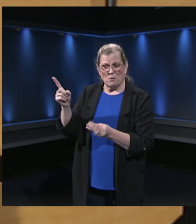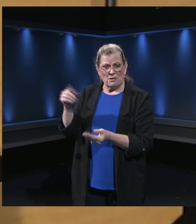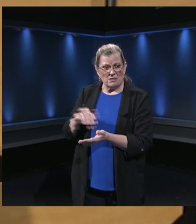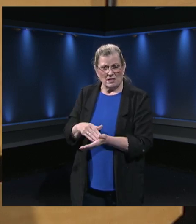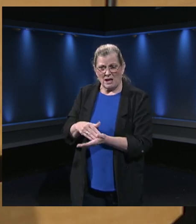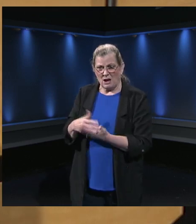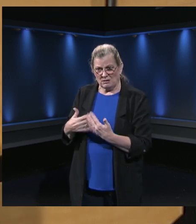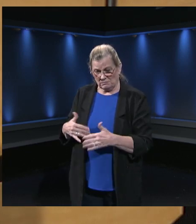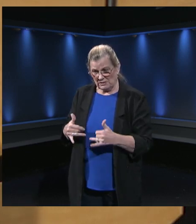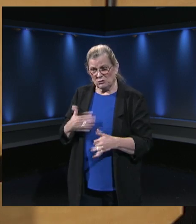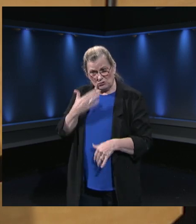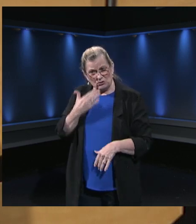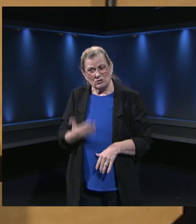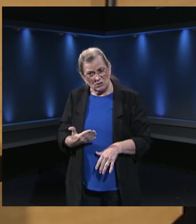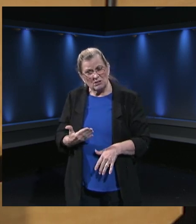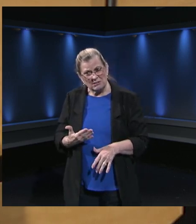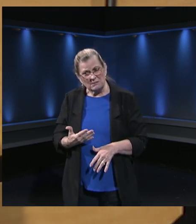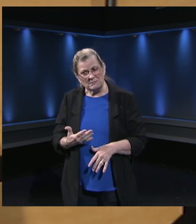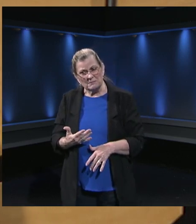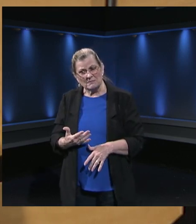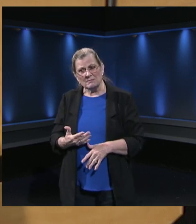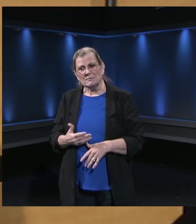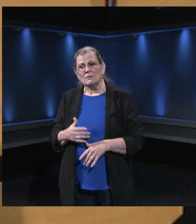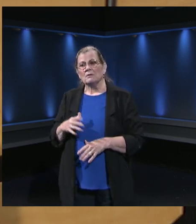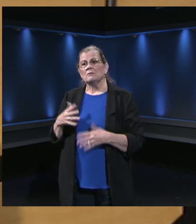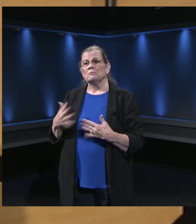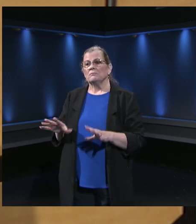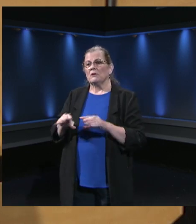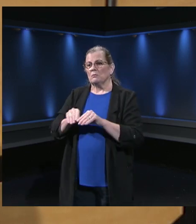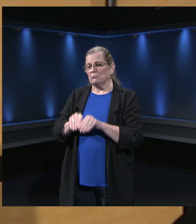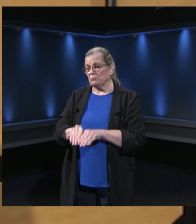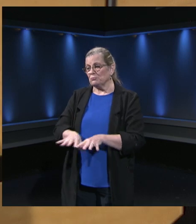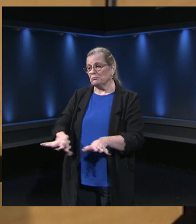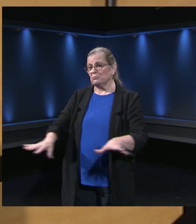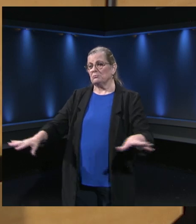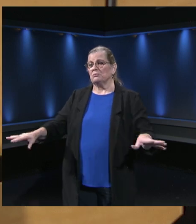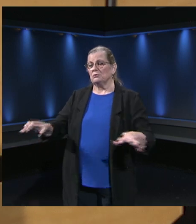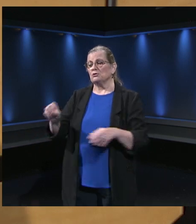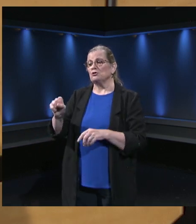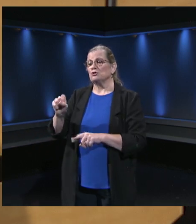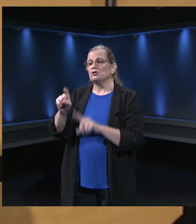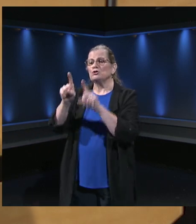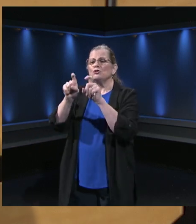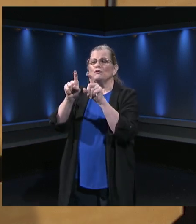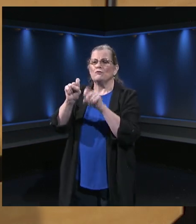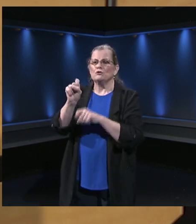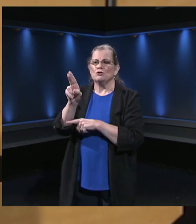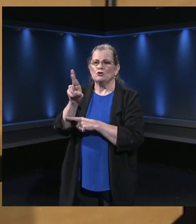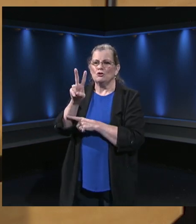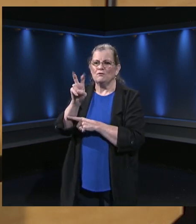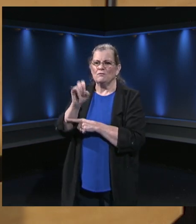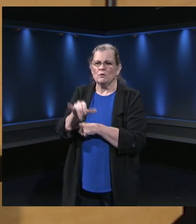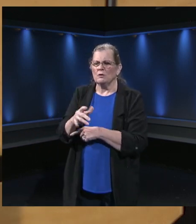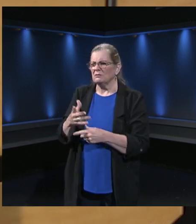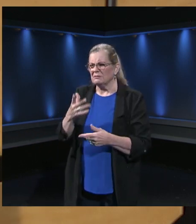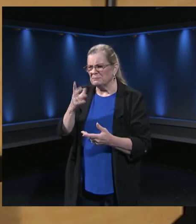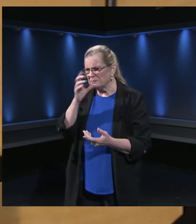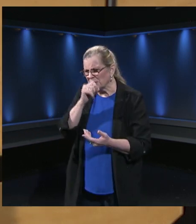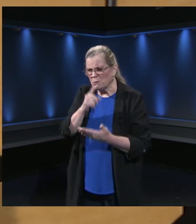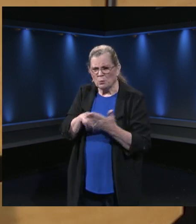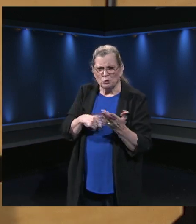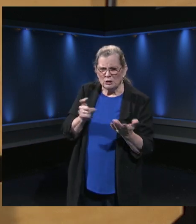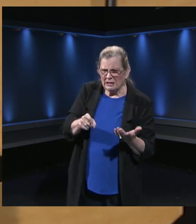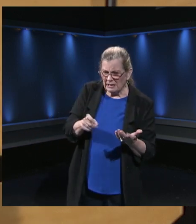as a result of that, we put out a survey after that asking, what do you need now? What what what's missing? What's not? You know, is something not working? And